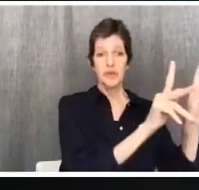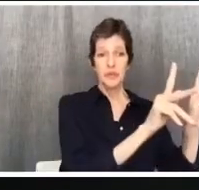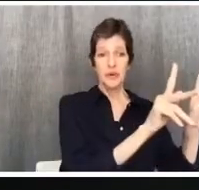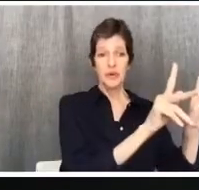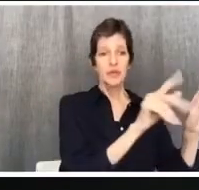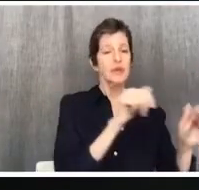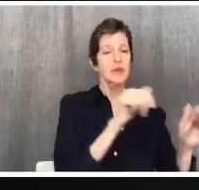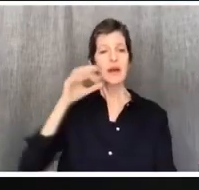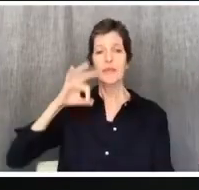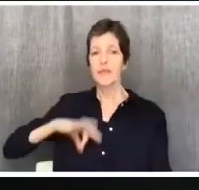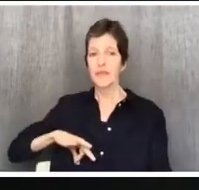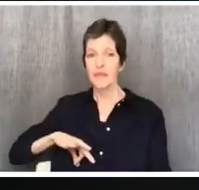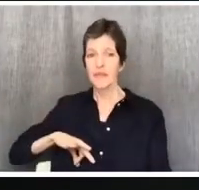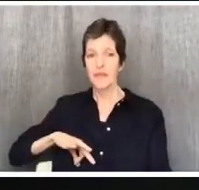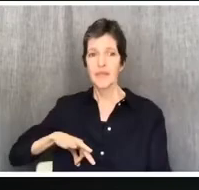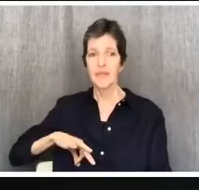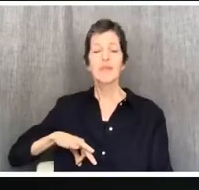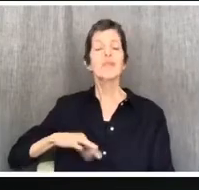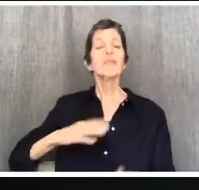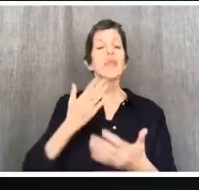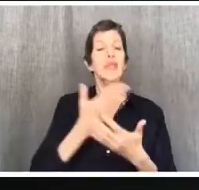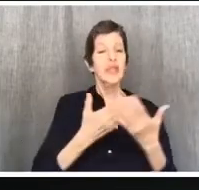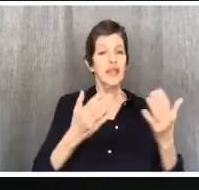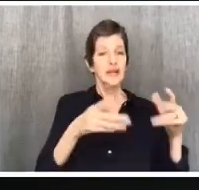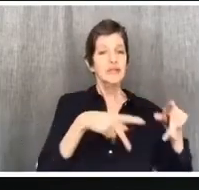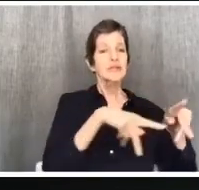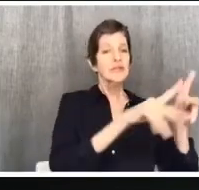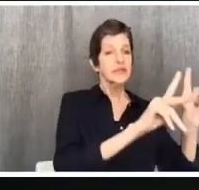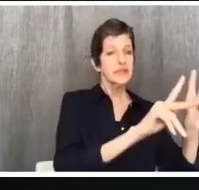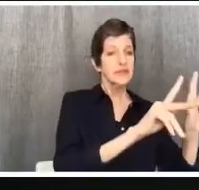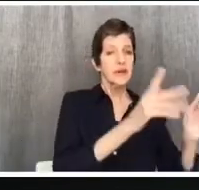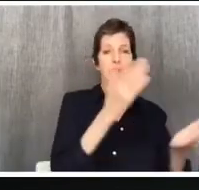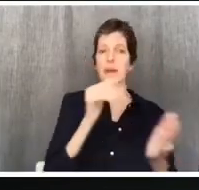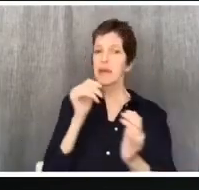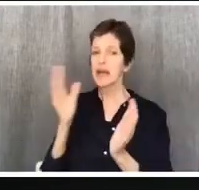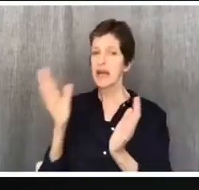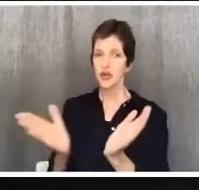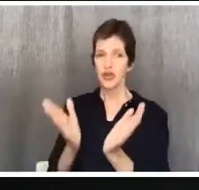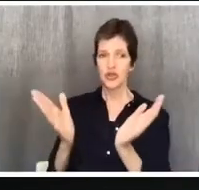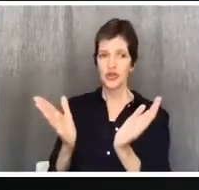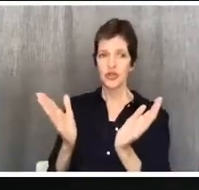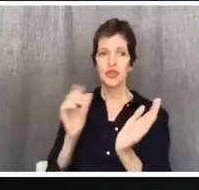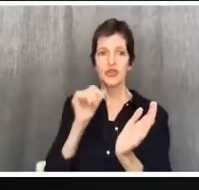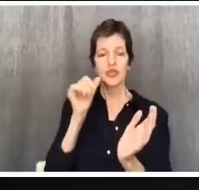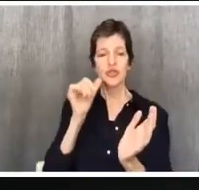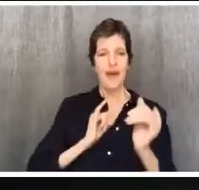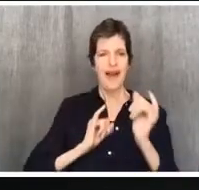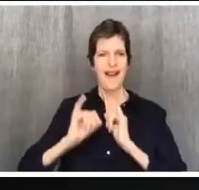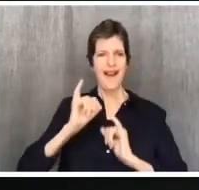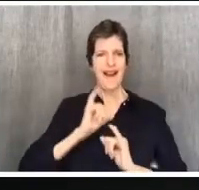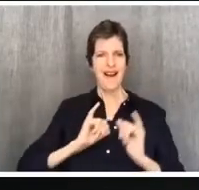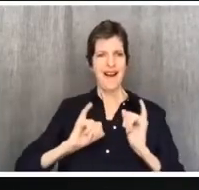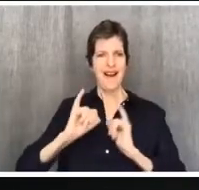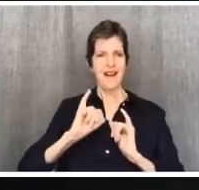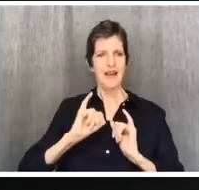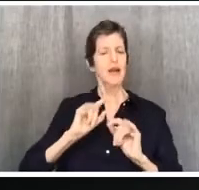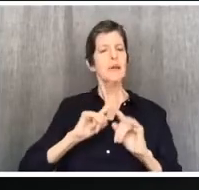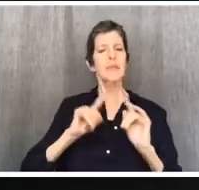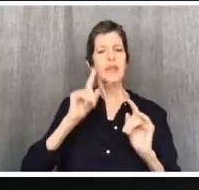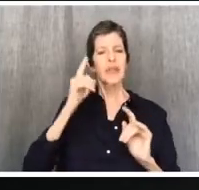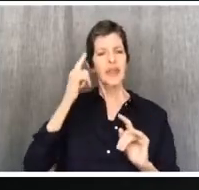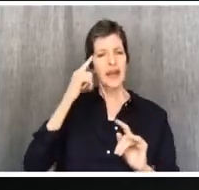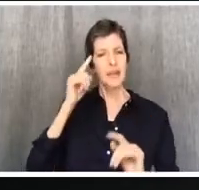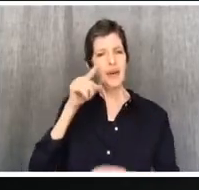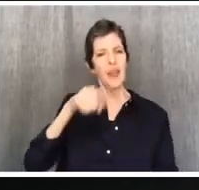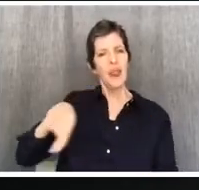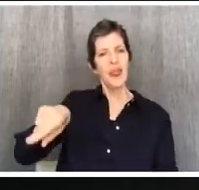All things are lawful, but not all things build up. Let no one seek his own good, but the good of his neighbor. In the first section, in verses